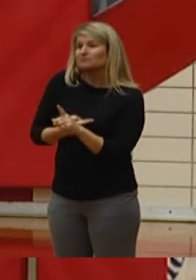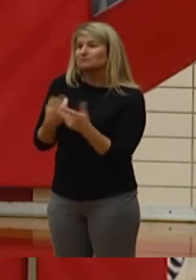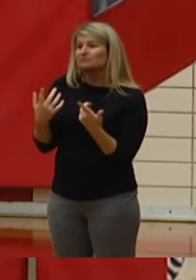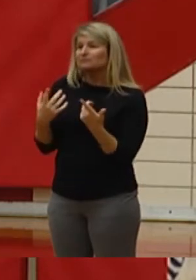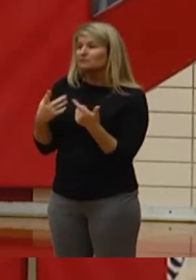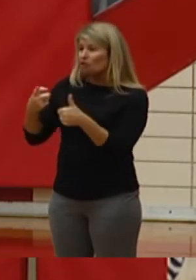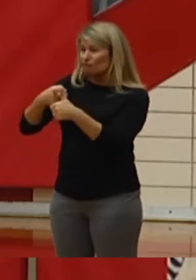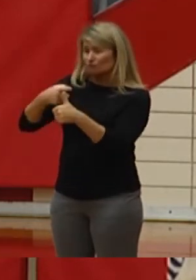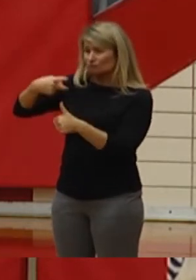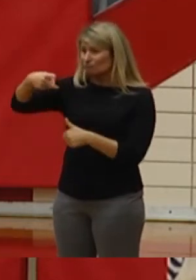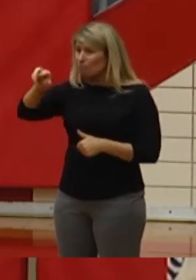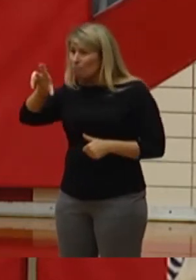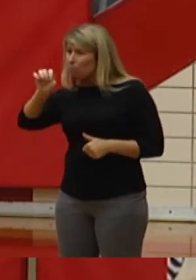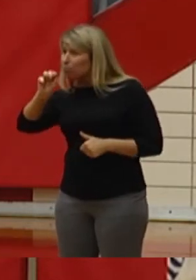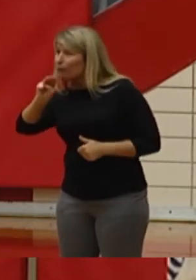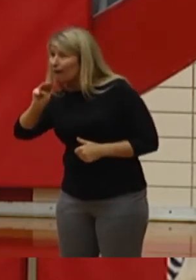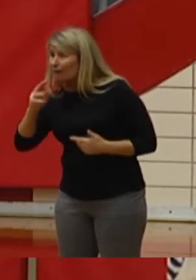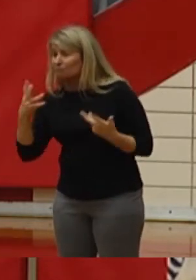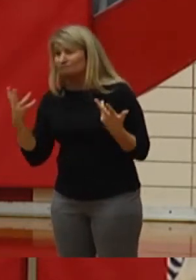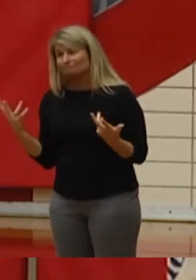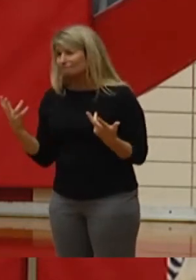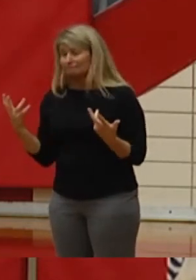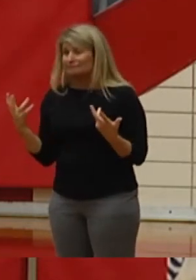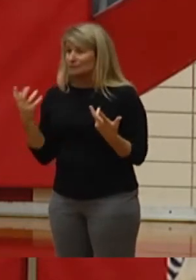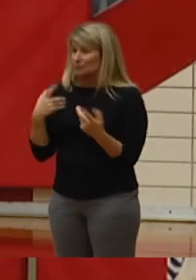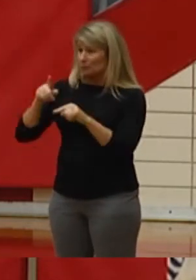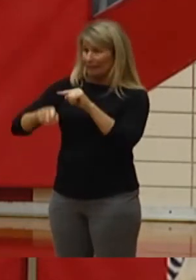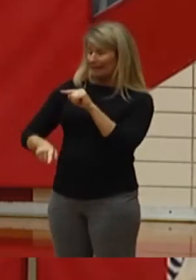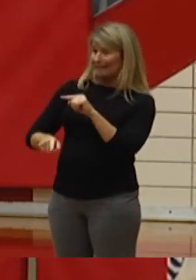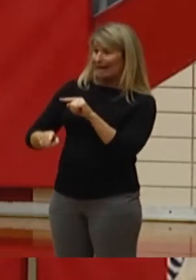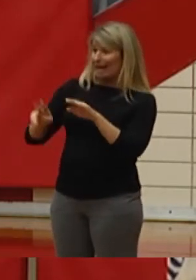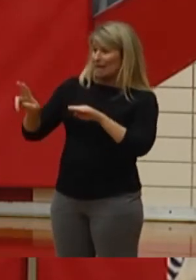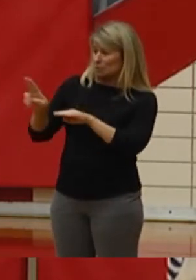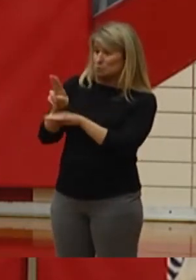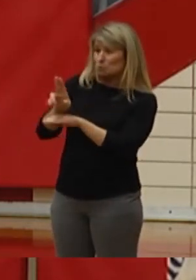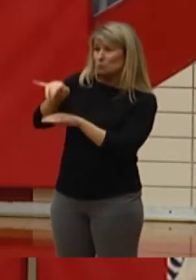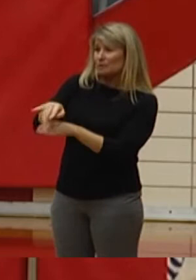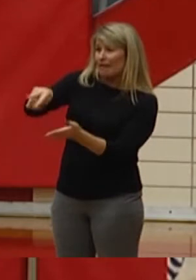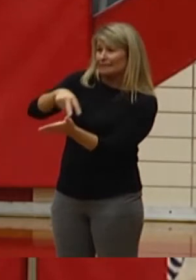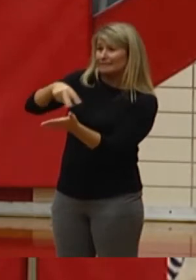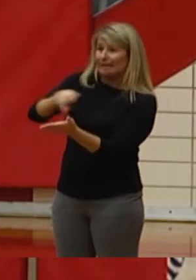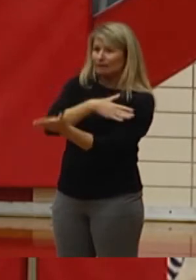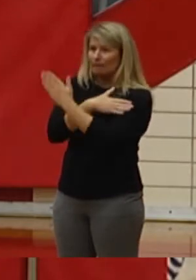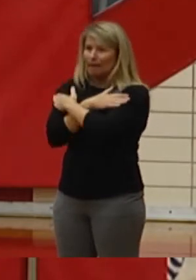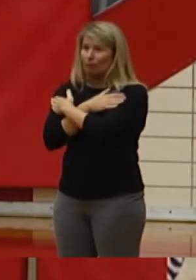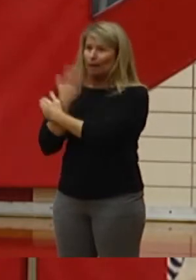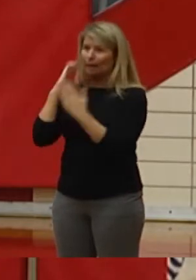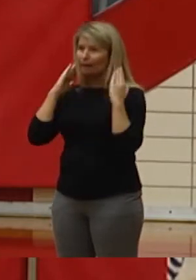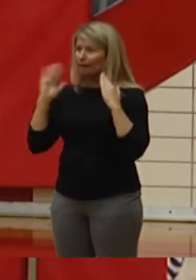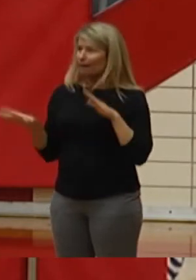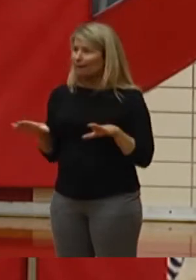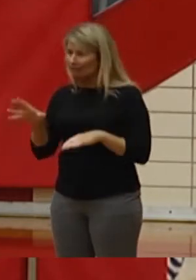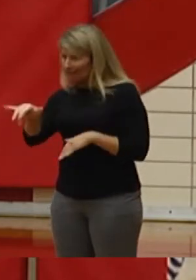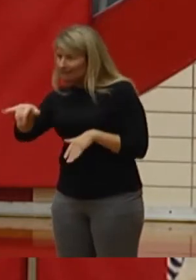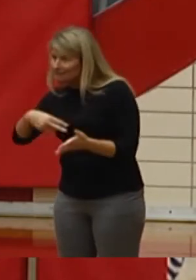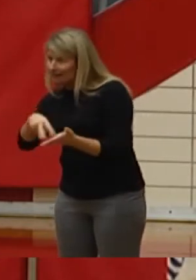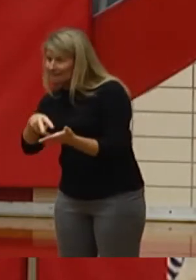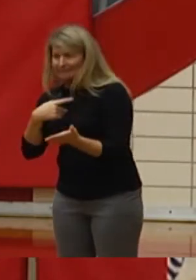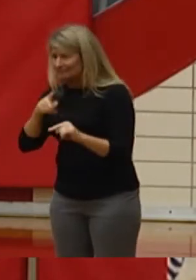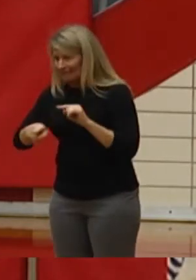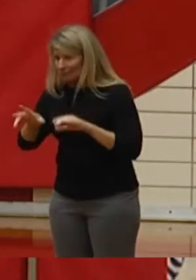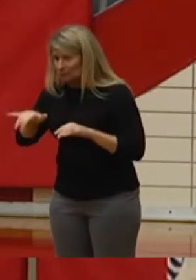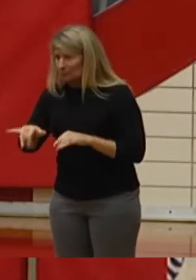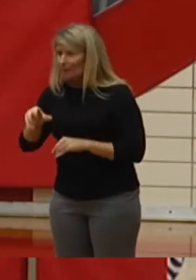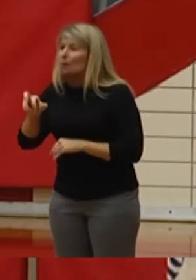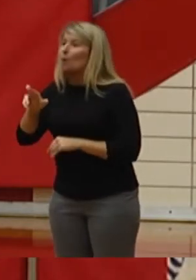sad we're not going to be able to see each other dance to the Macarena or listen to other G-rated music from three decades ago. But, as the